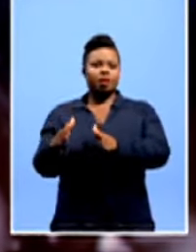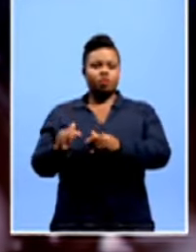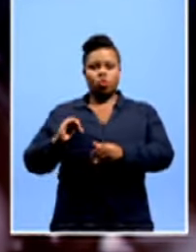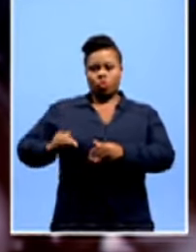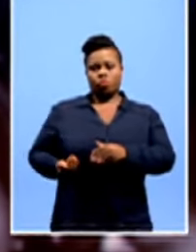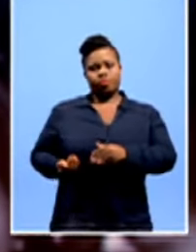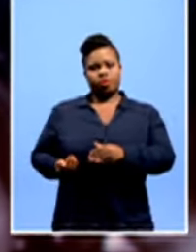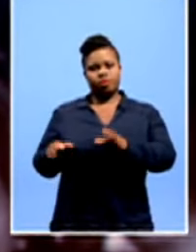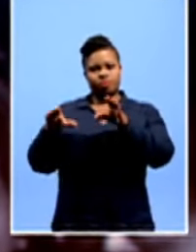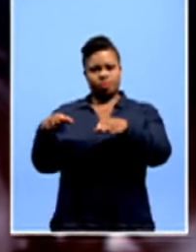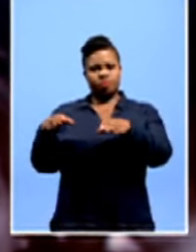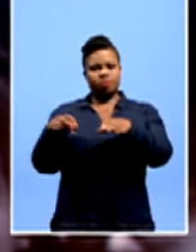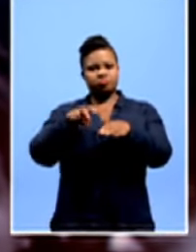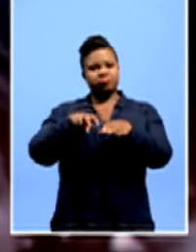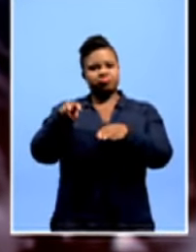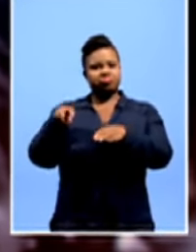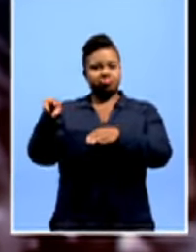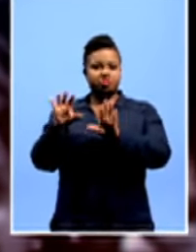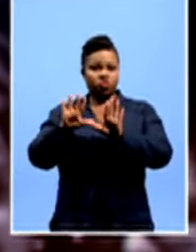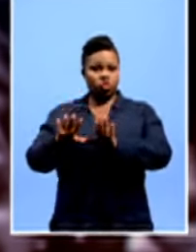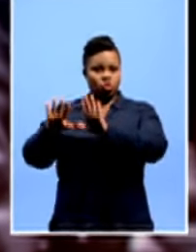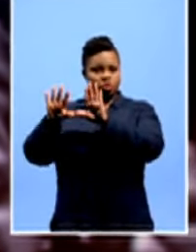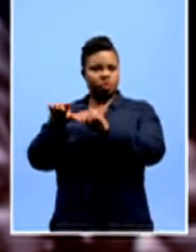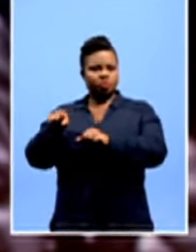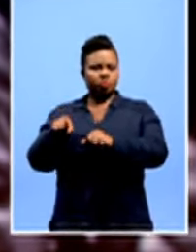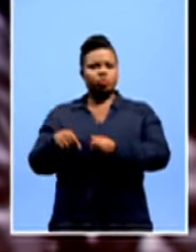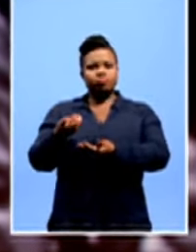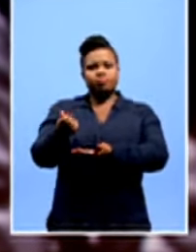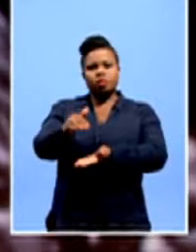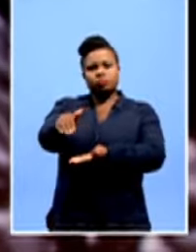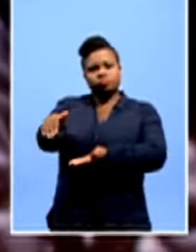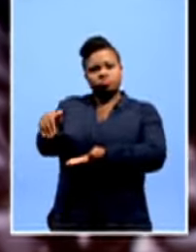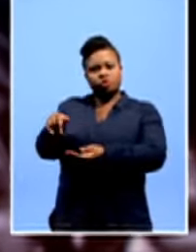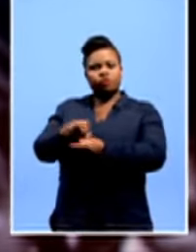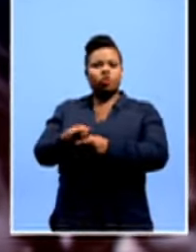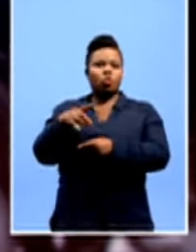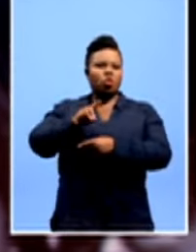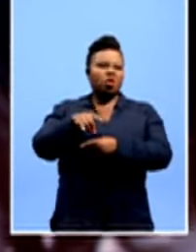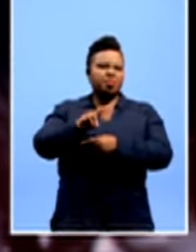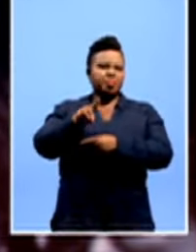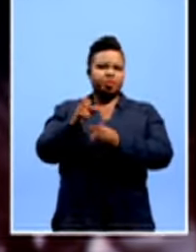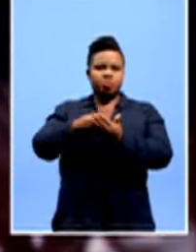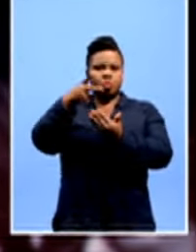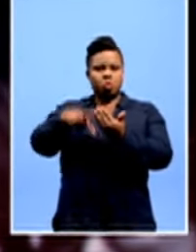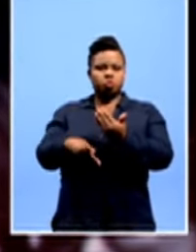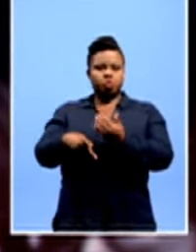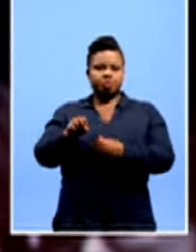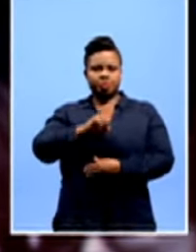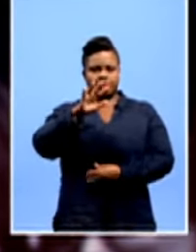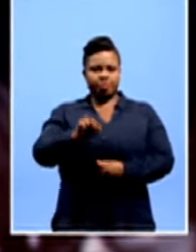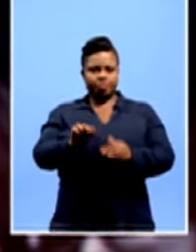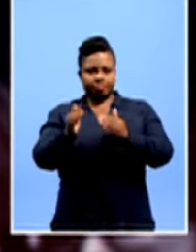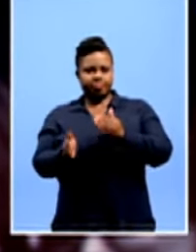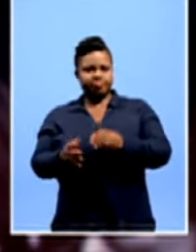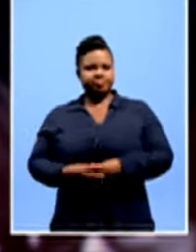-female expeditions on the continent. And they raise fines for wildlife conservation projects throughout sub